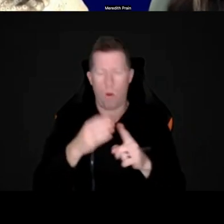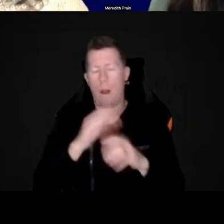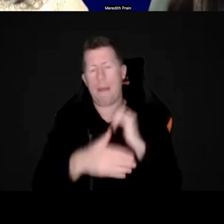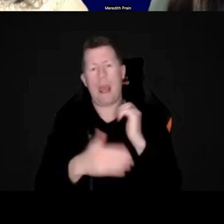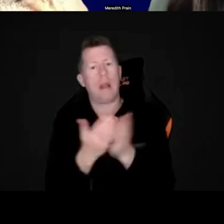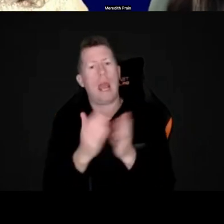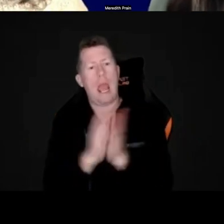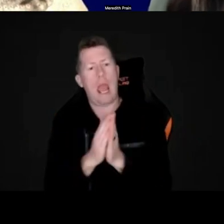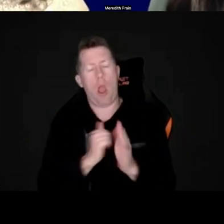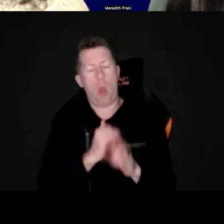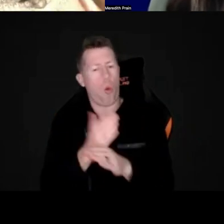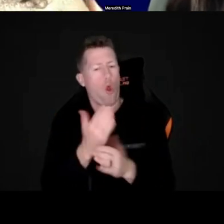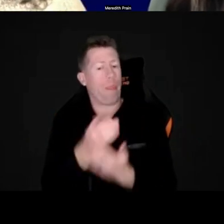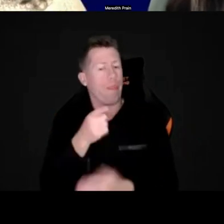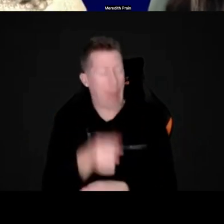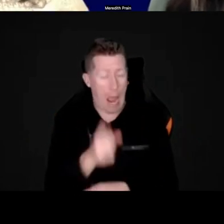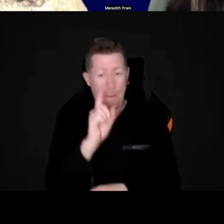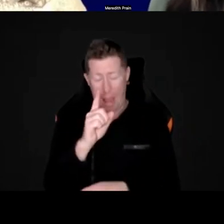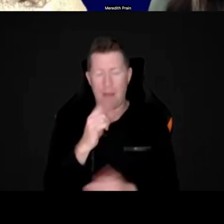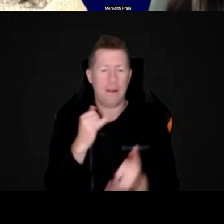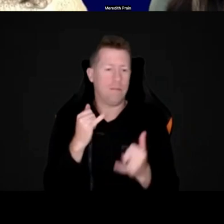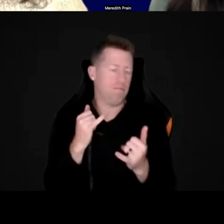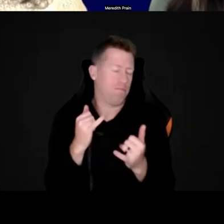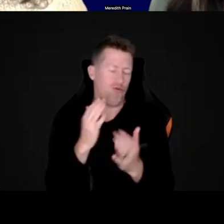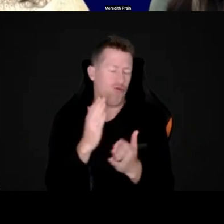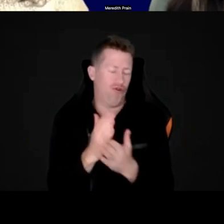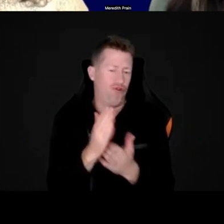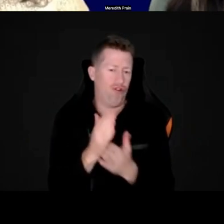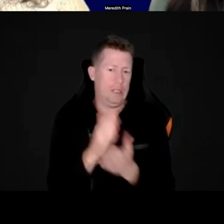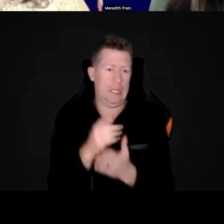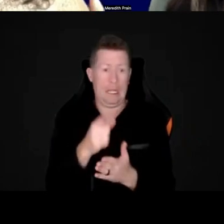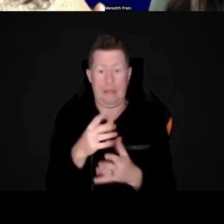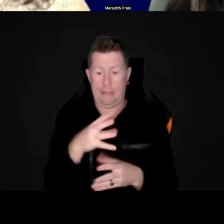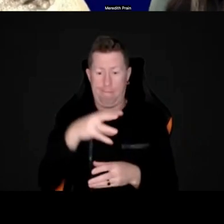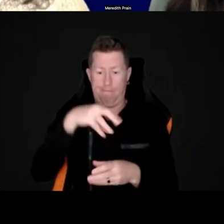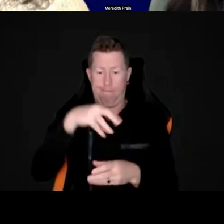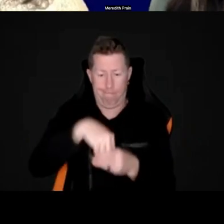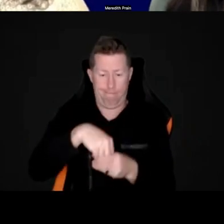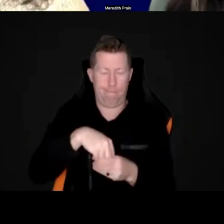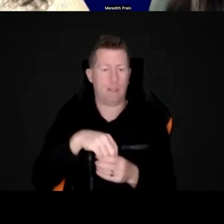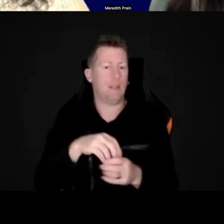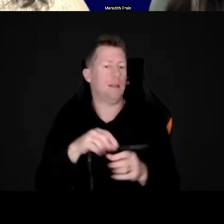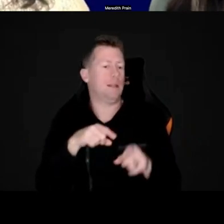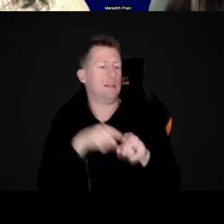towards, but again, it's, it's very much embedded in what the family want.